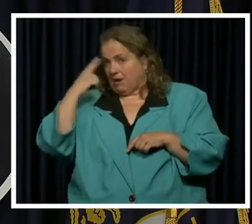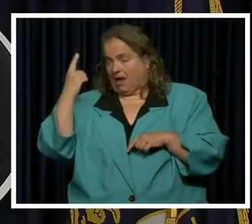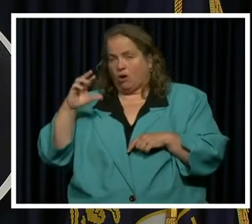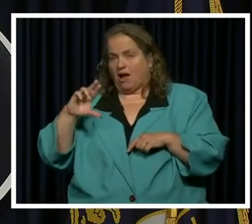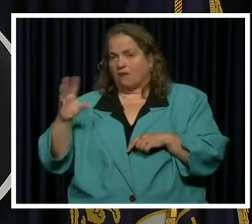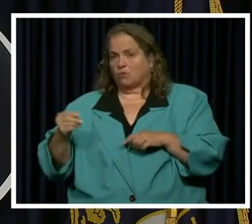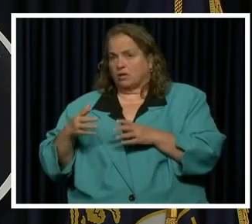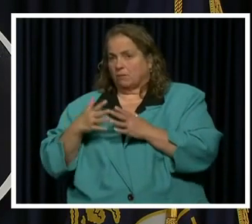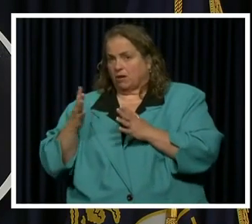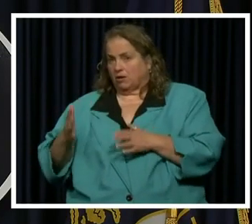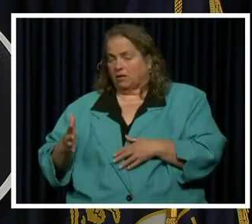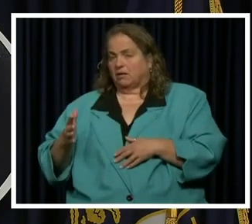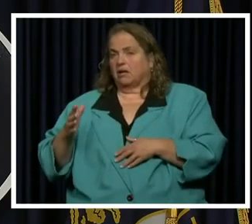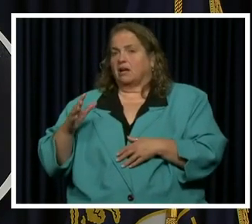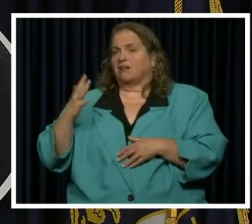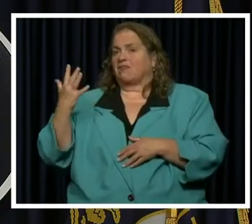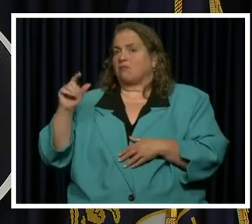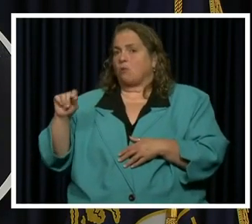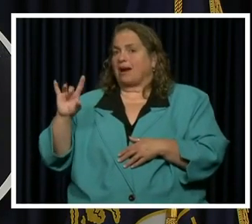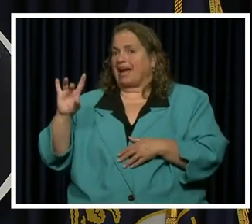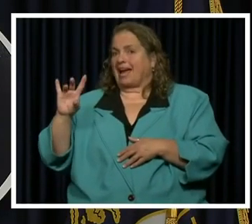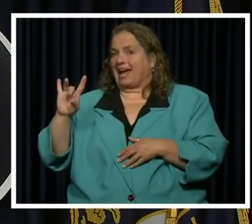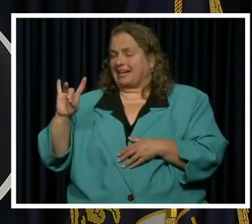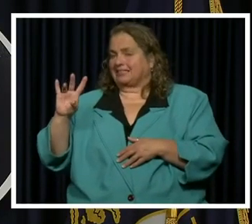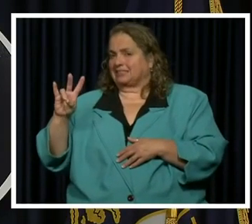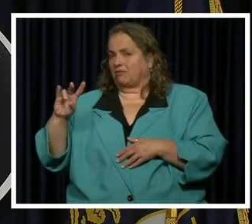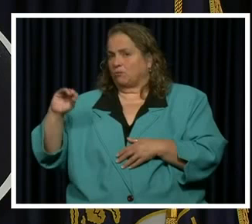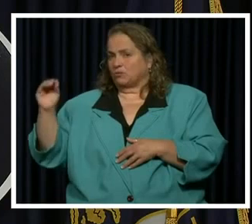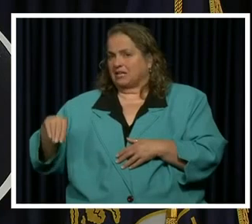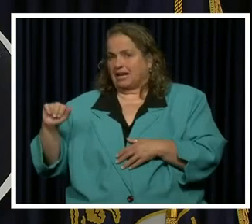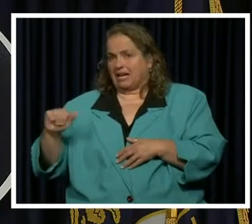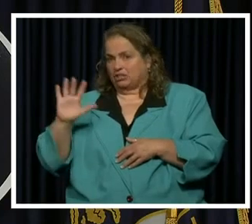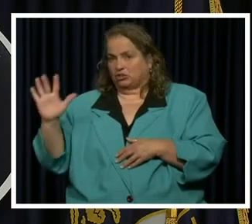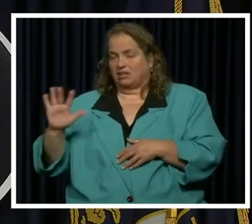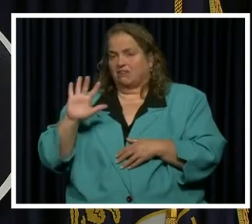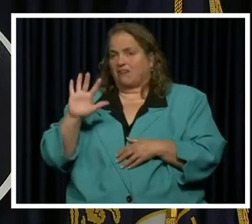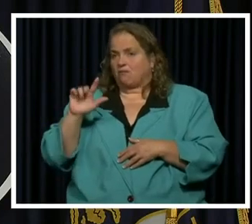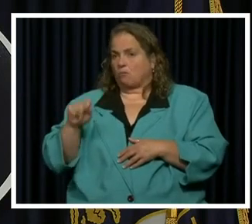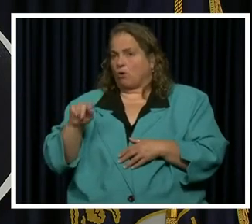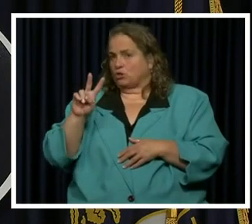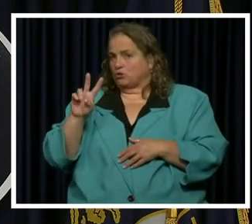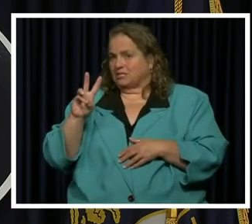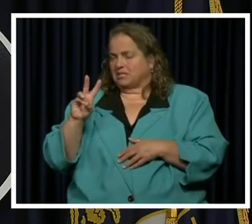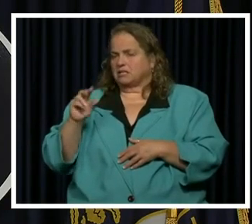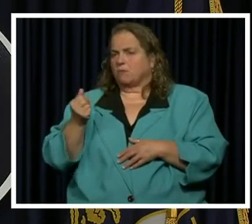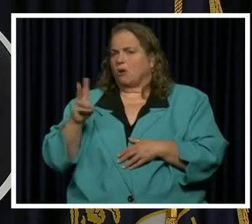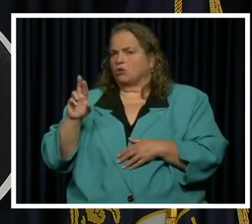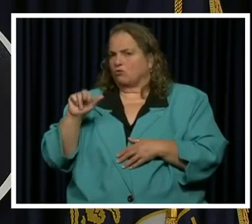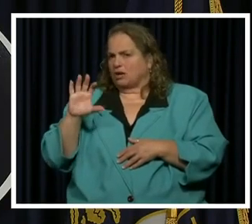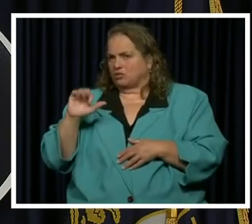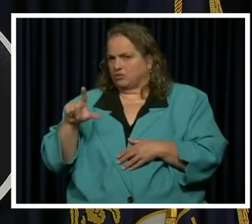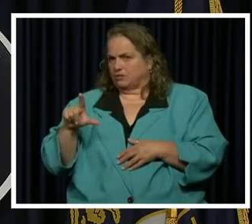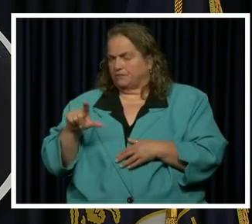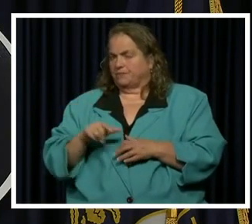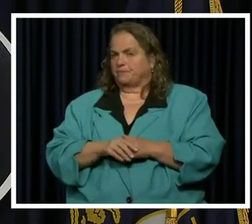or African American, 5.87% Asian, 5.26% multiracial